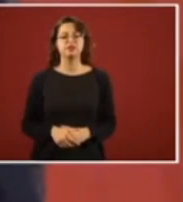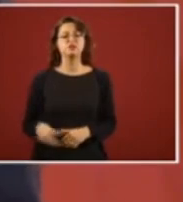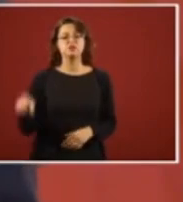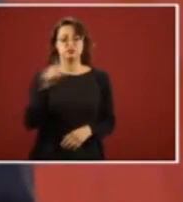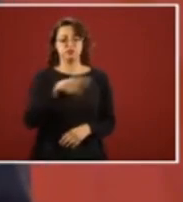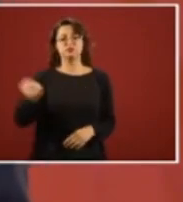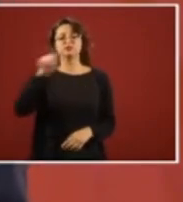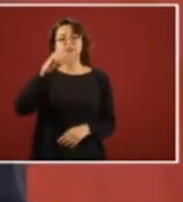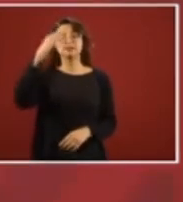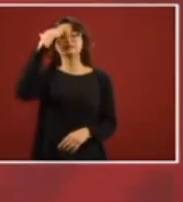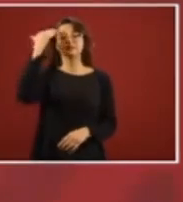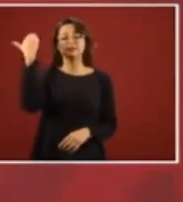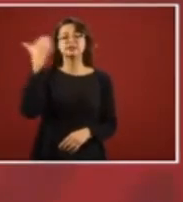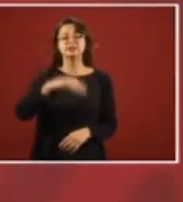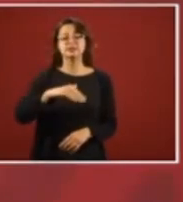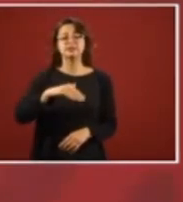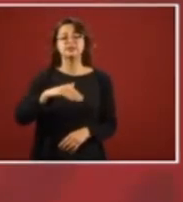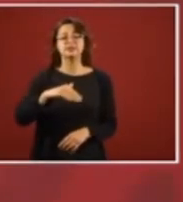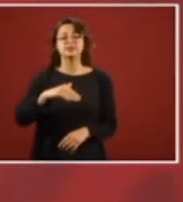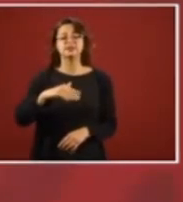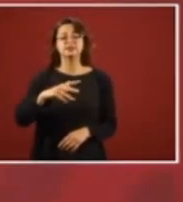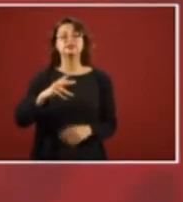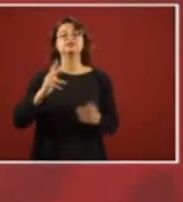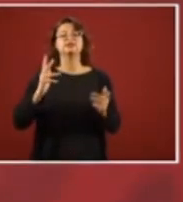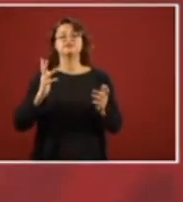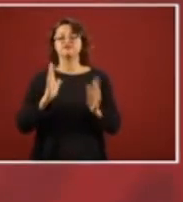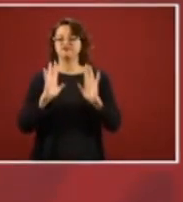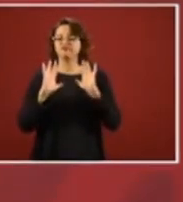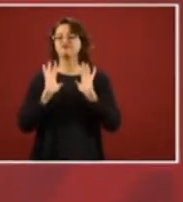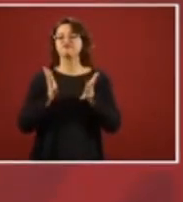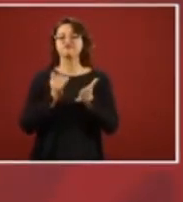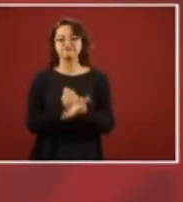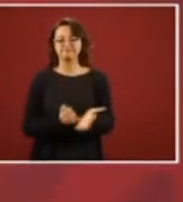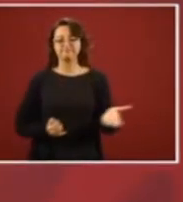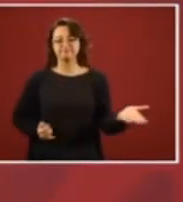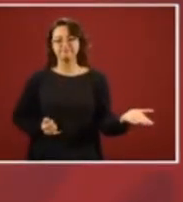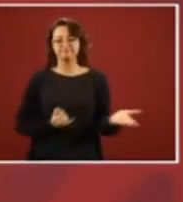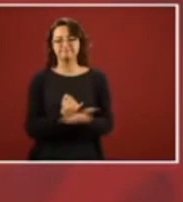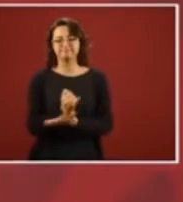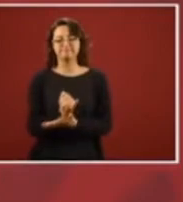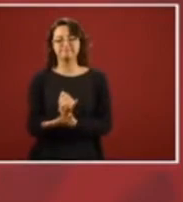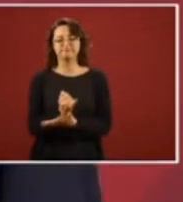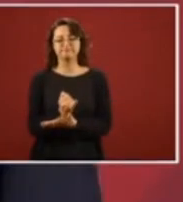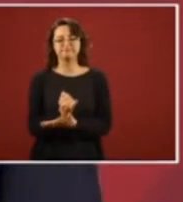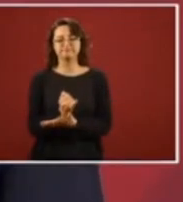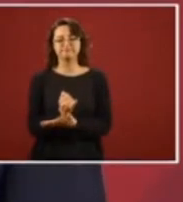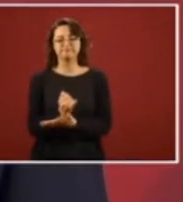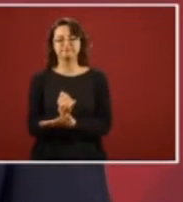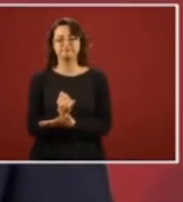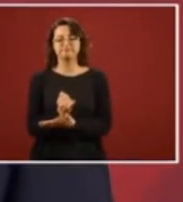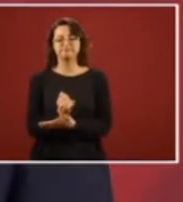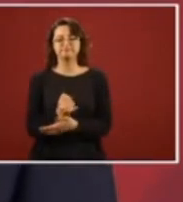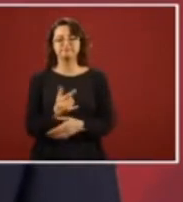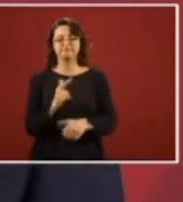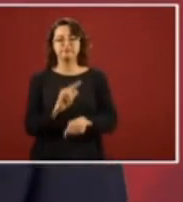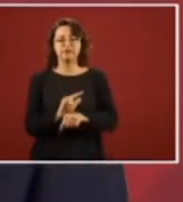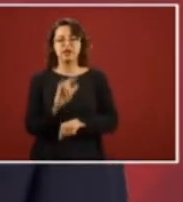And as you already know, we made a decision in order to sell